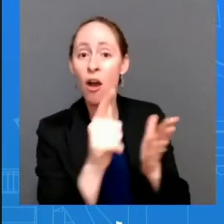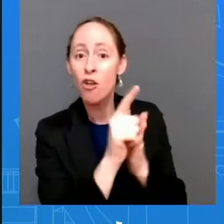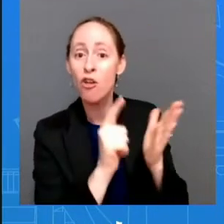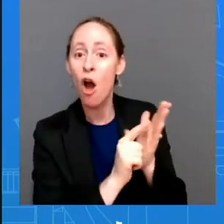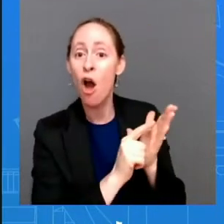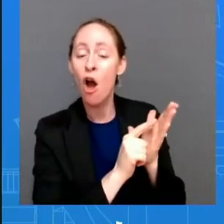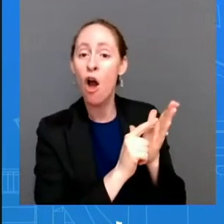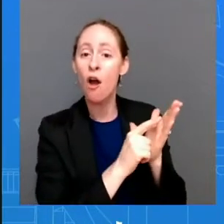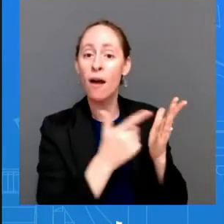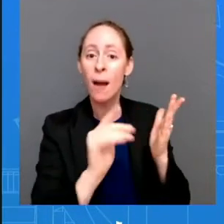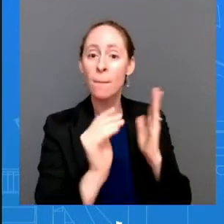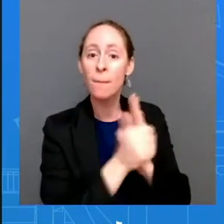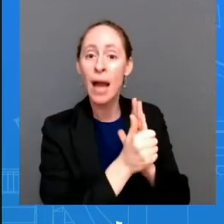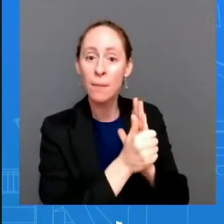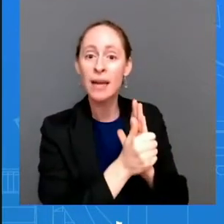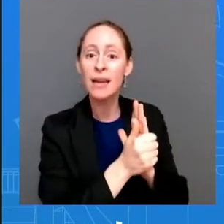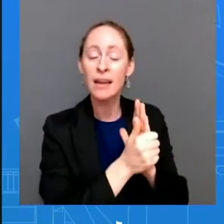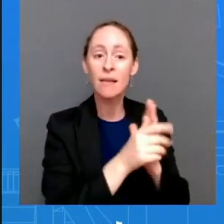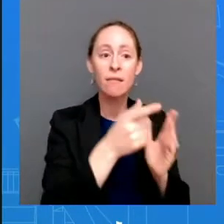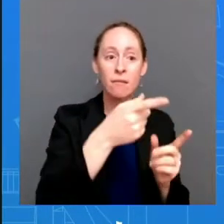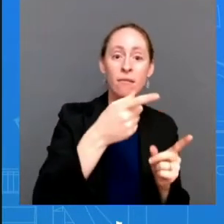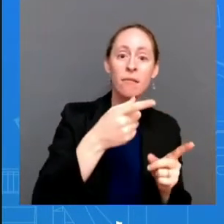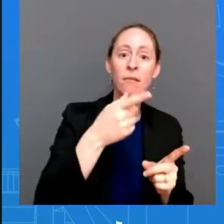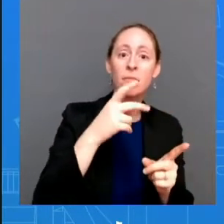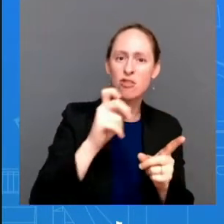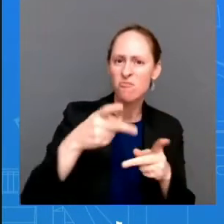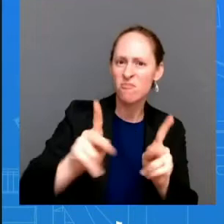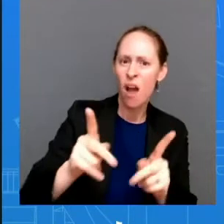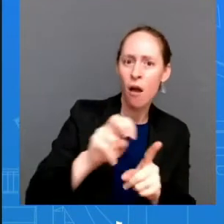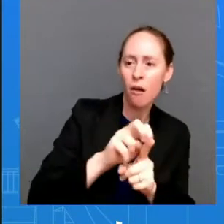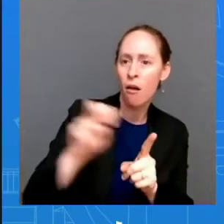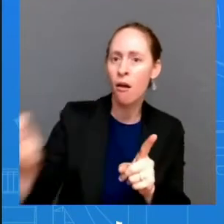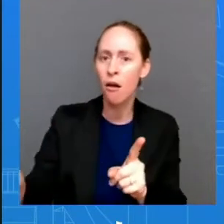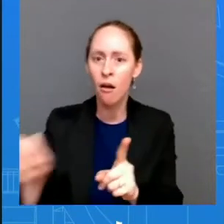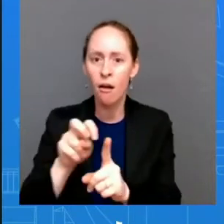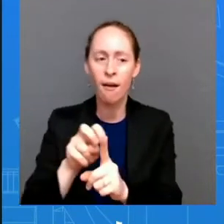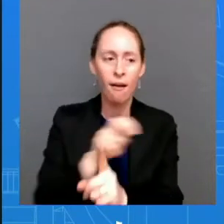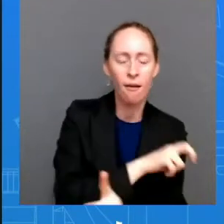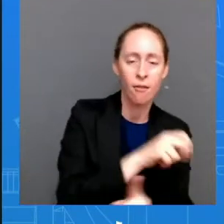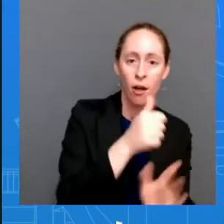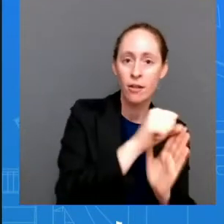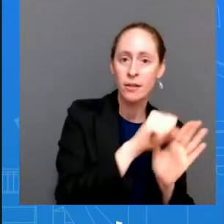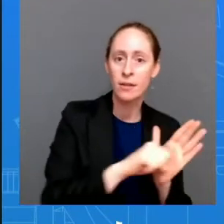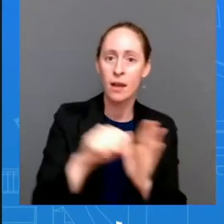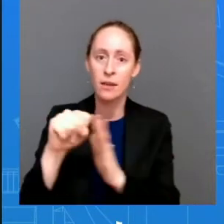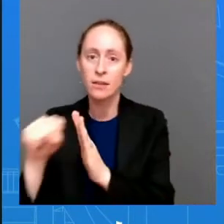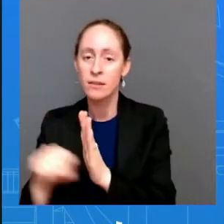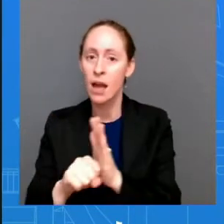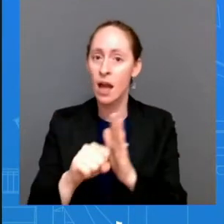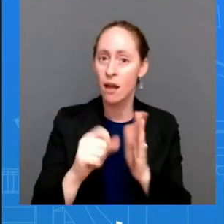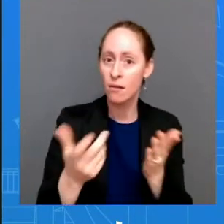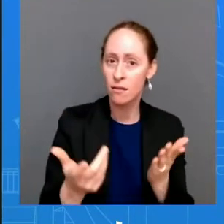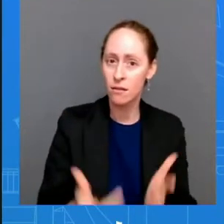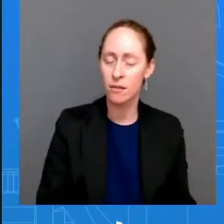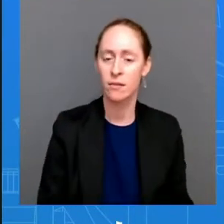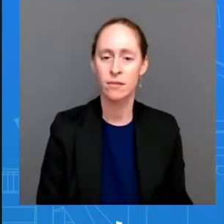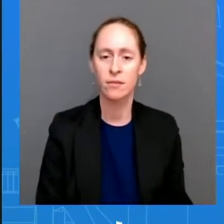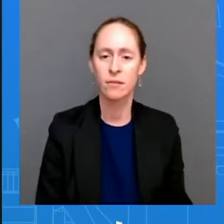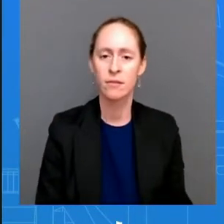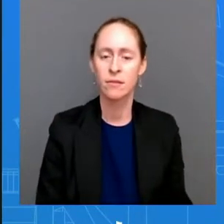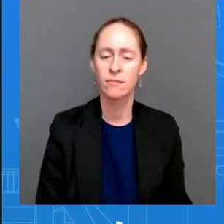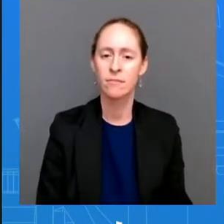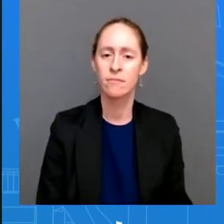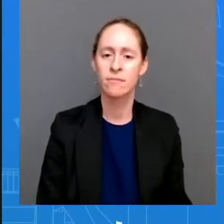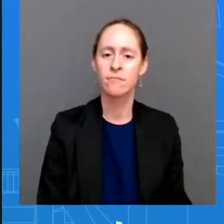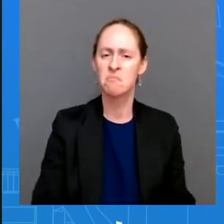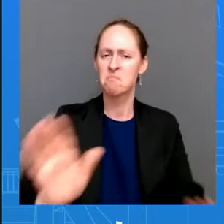will say this about what we saw in kansas the president was very clear that um in order to uh you know protect our